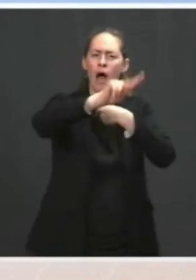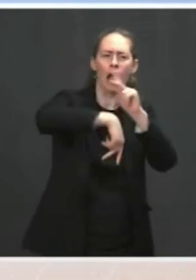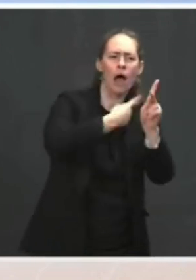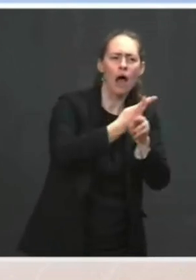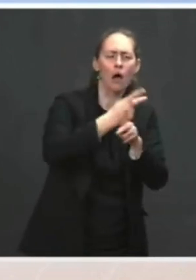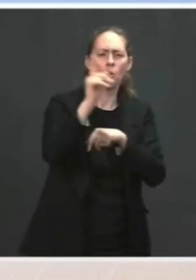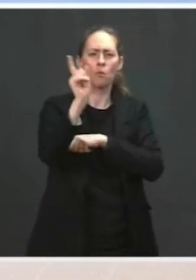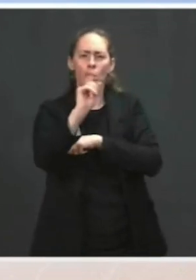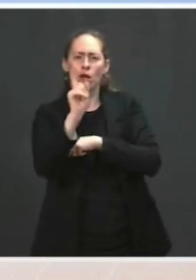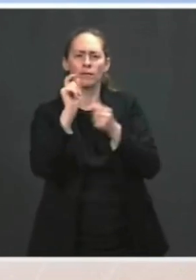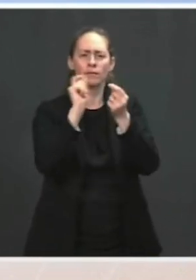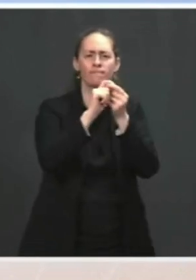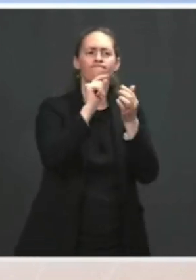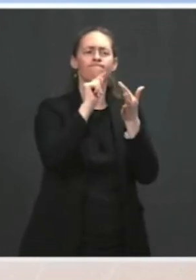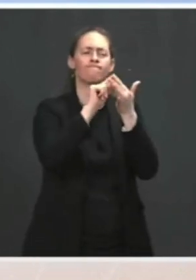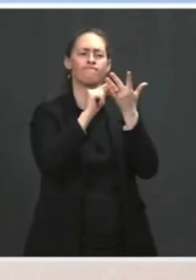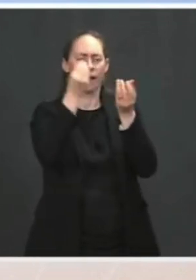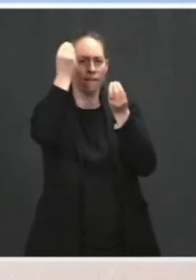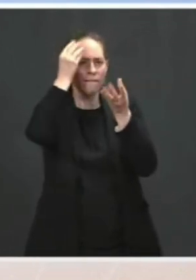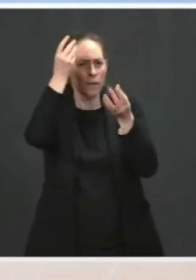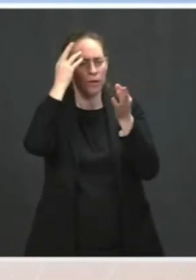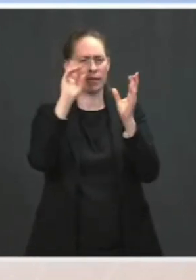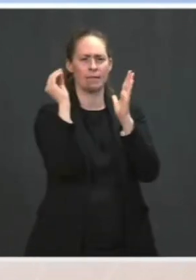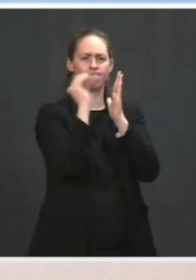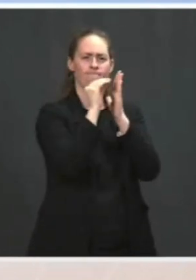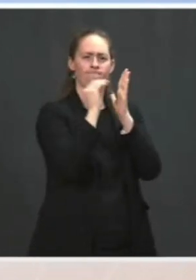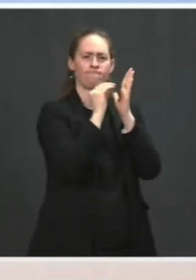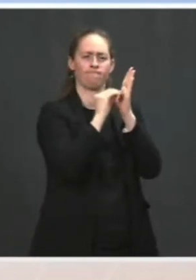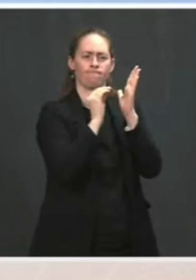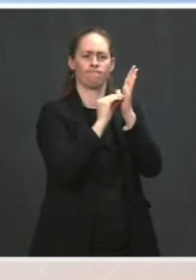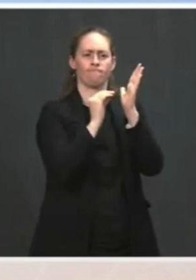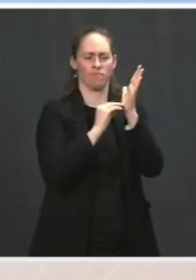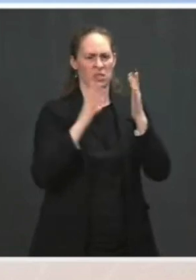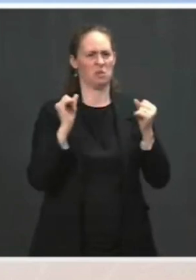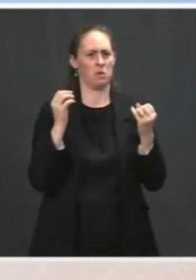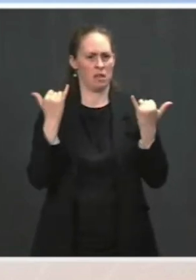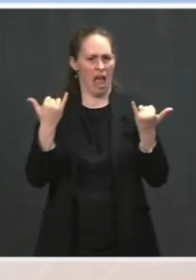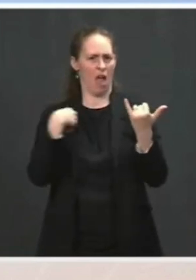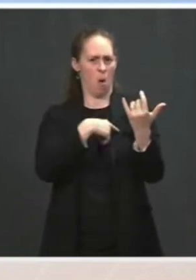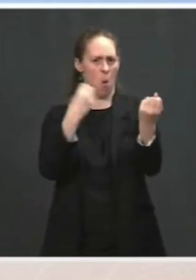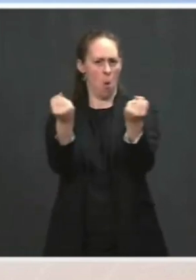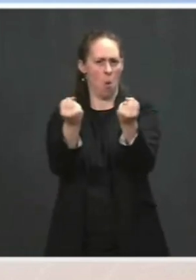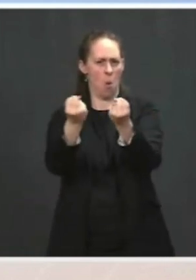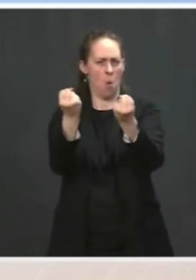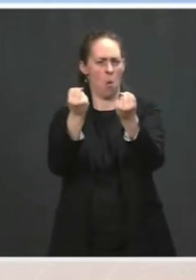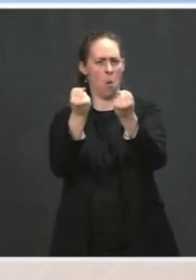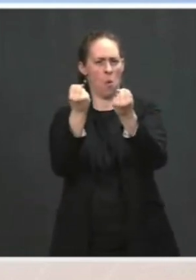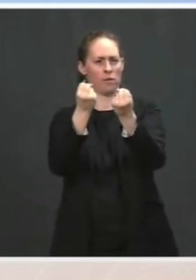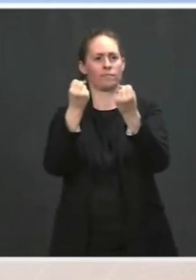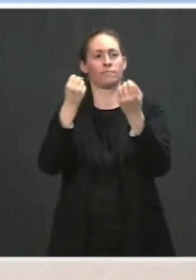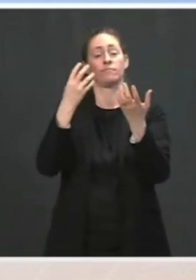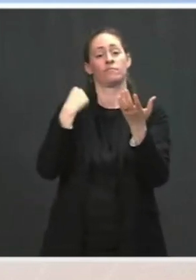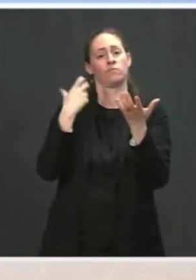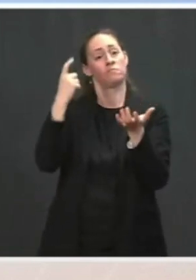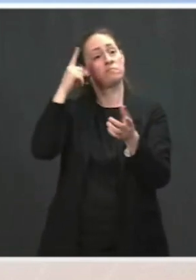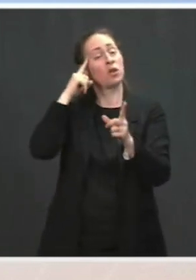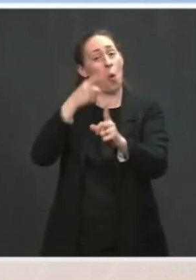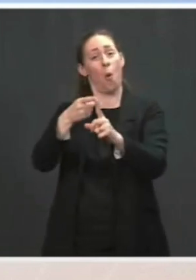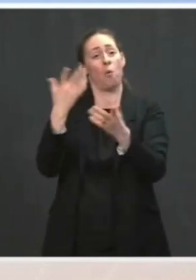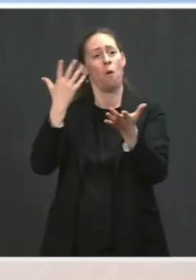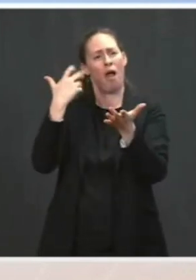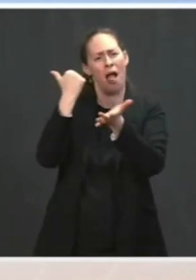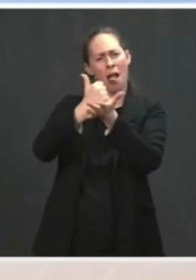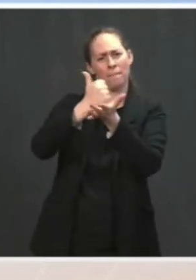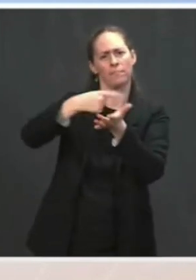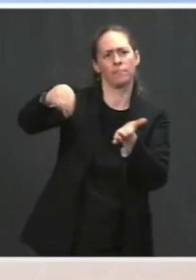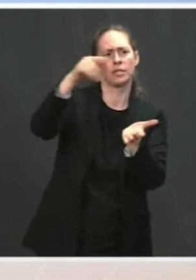look at the cases and learn more, but it is also a signal out there to help the physicians. A common question, and